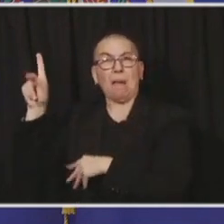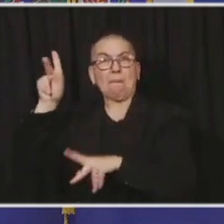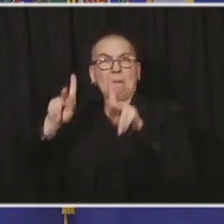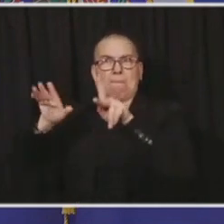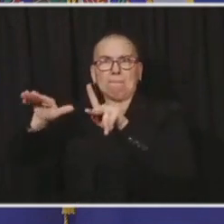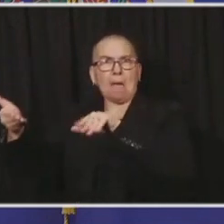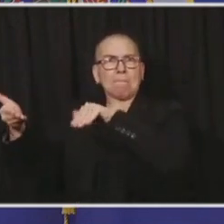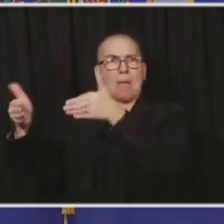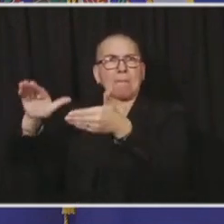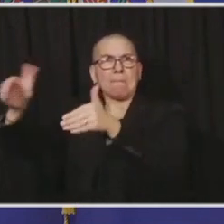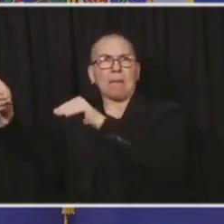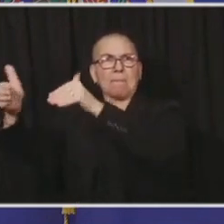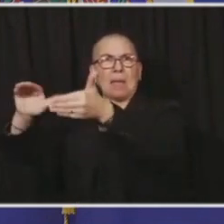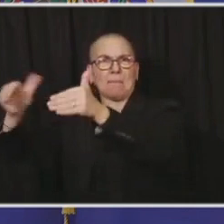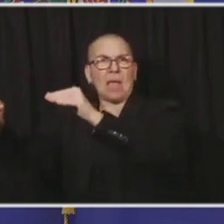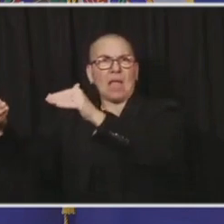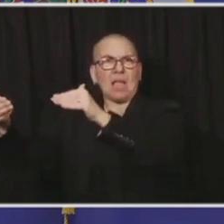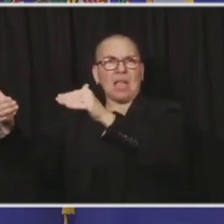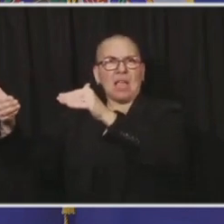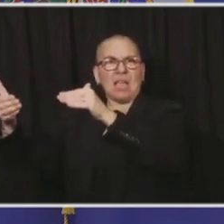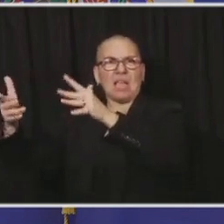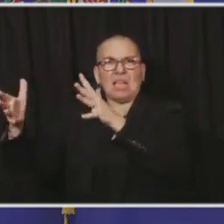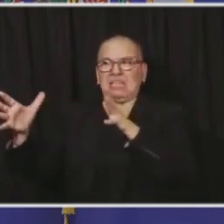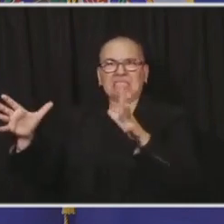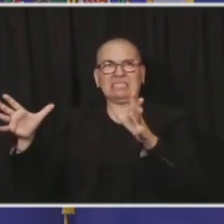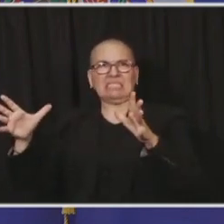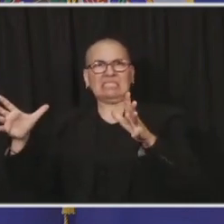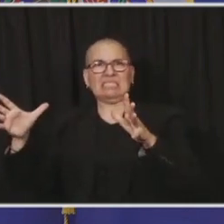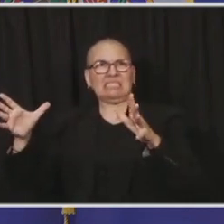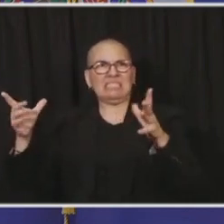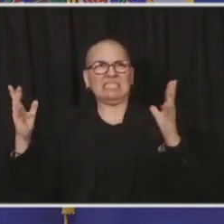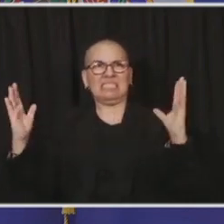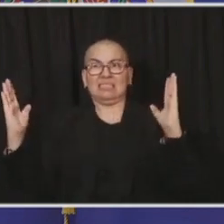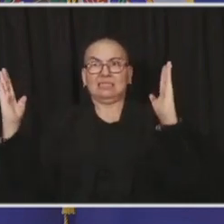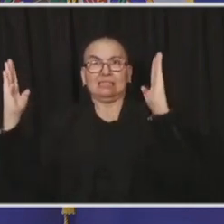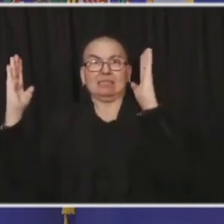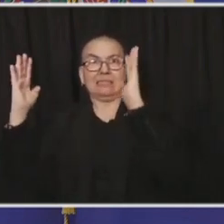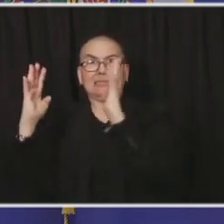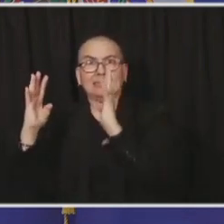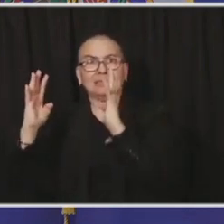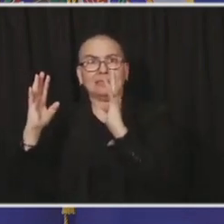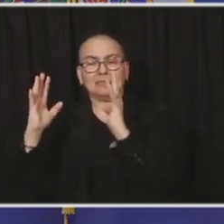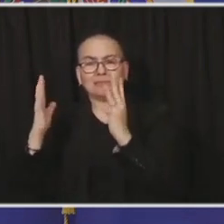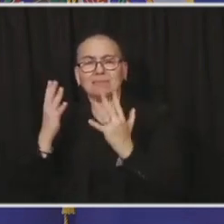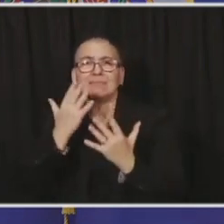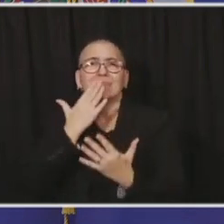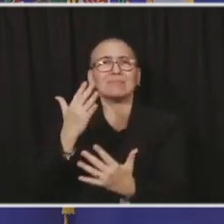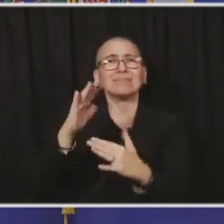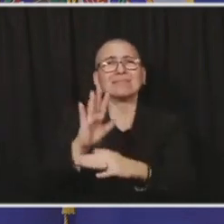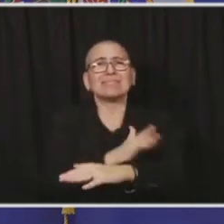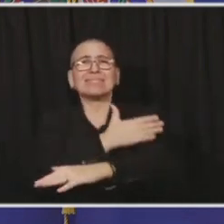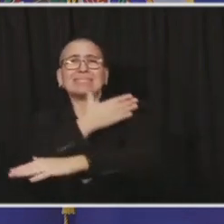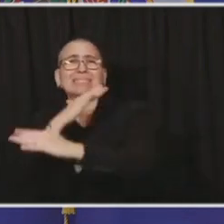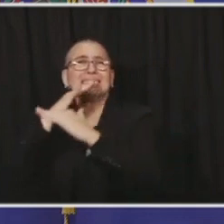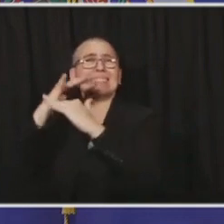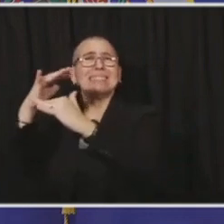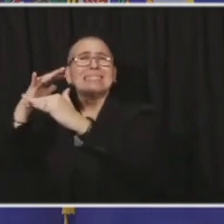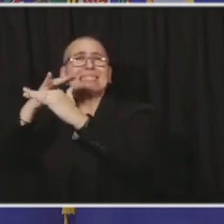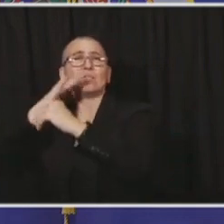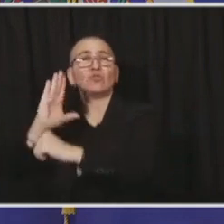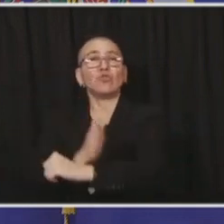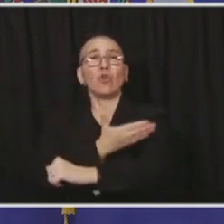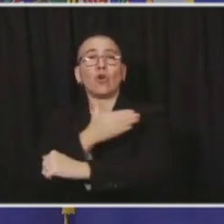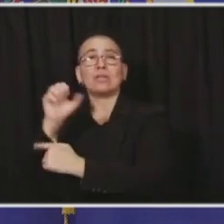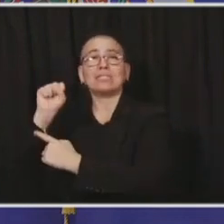sides singing Schiele Nacht Heilige Nacht, Silent Night. So in this holiday season,